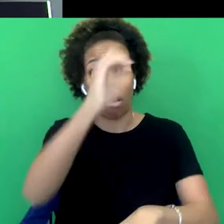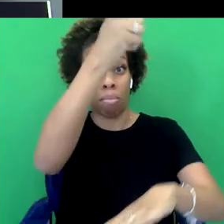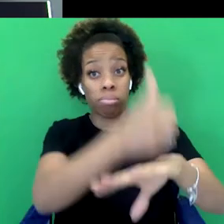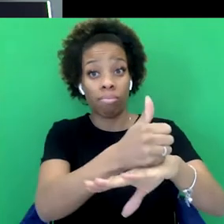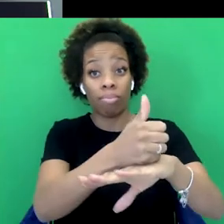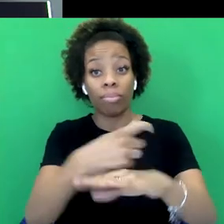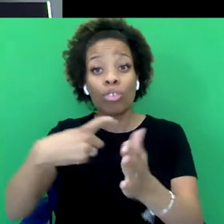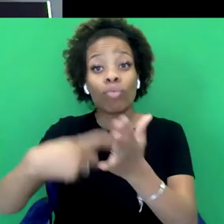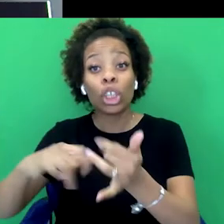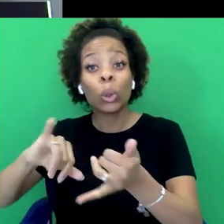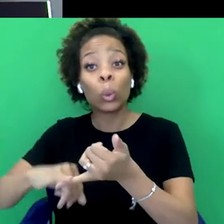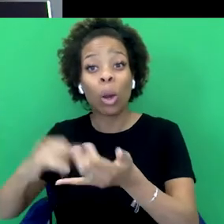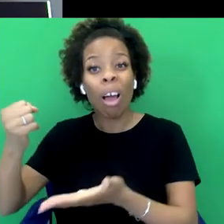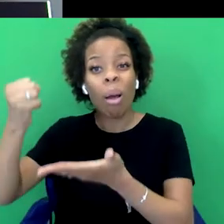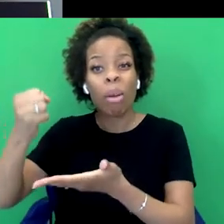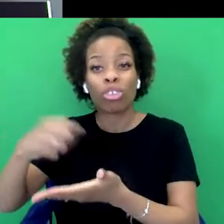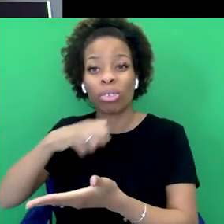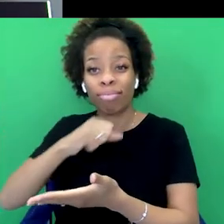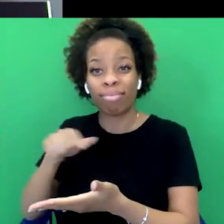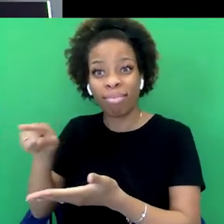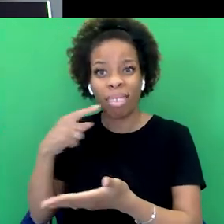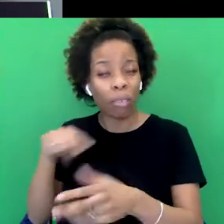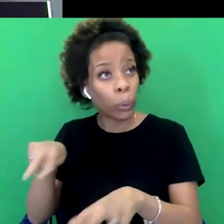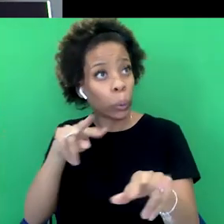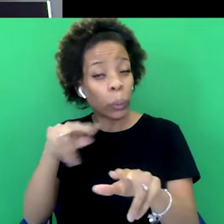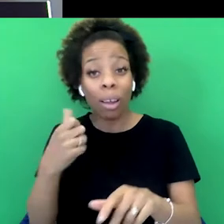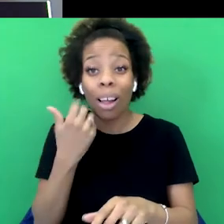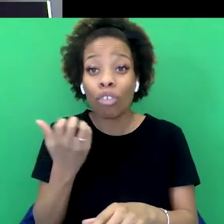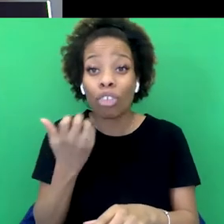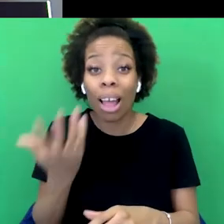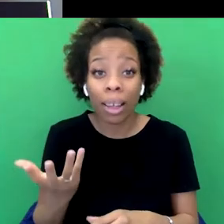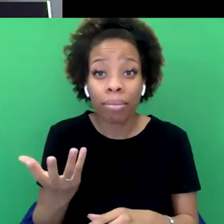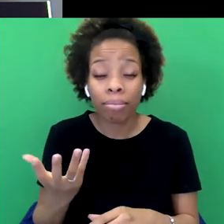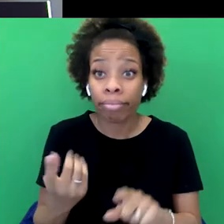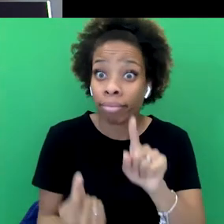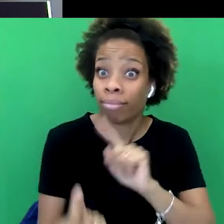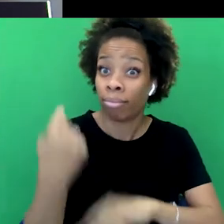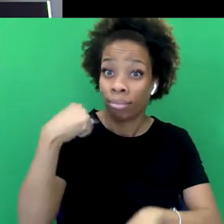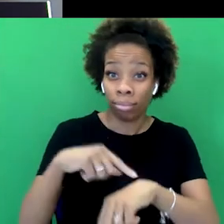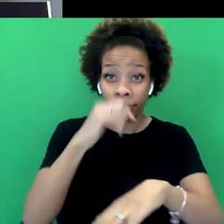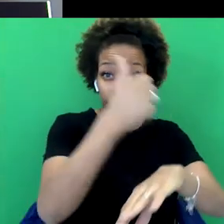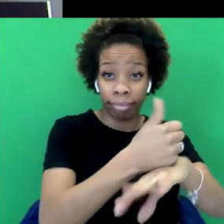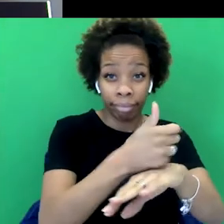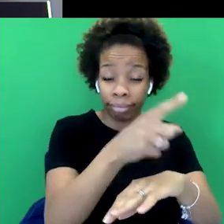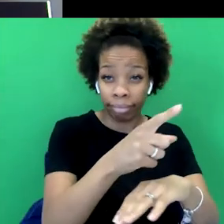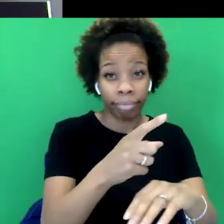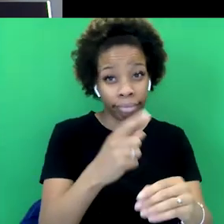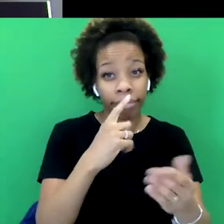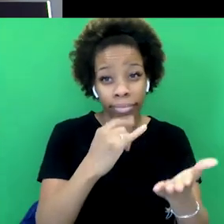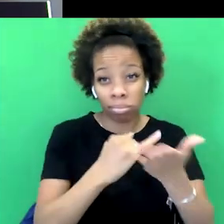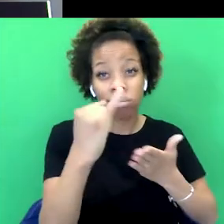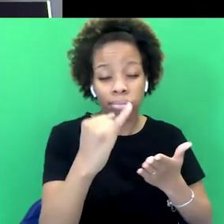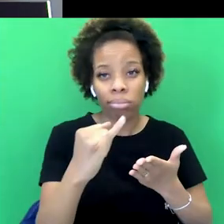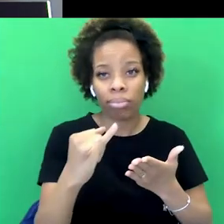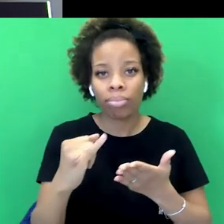that was put up, the Viceroy of India himself said it was needlessly provocative. know, the statue of Colston, of course, famously, the guy